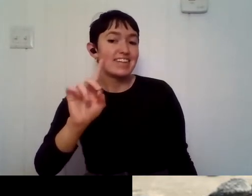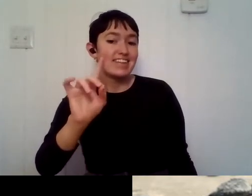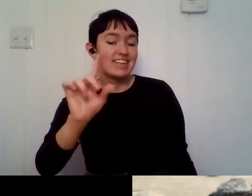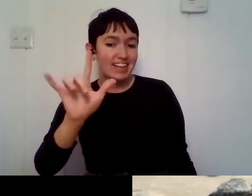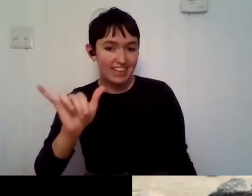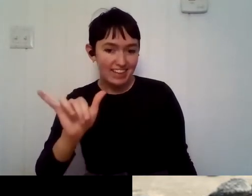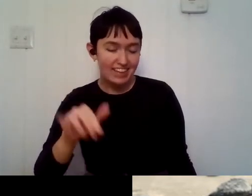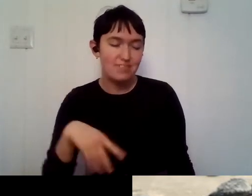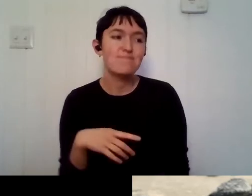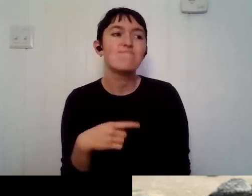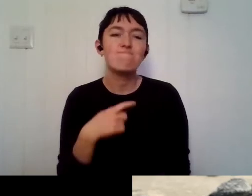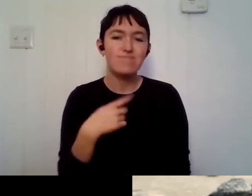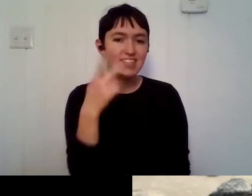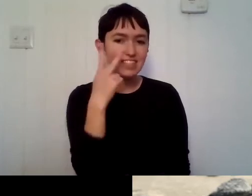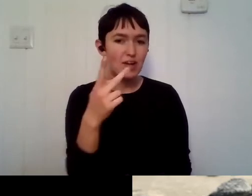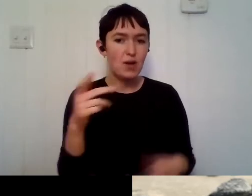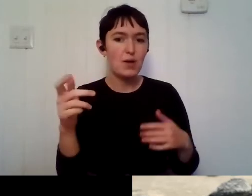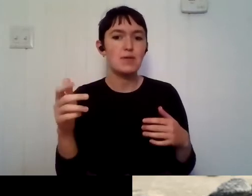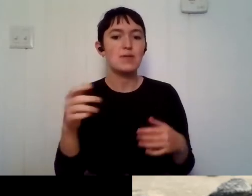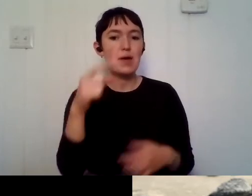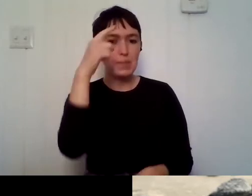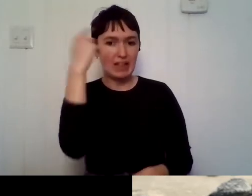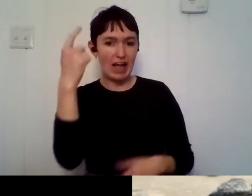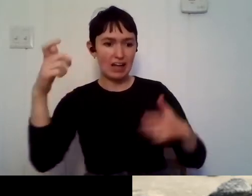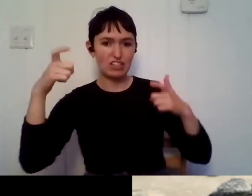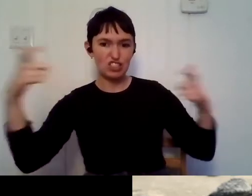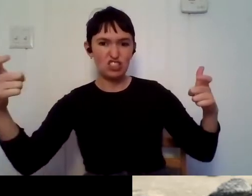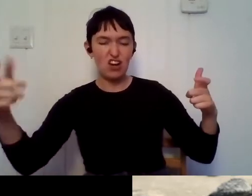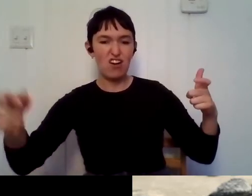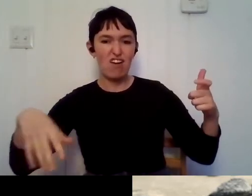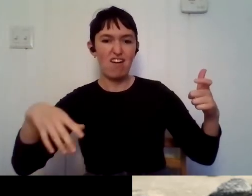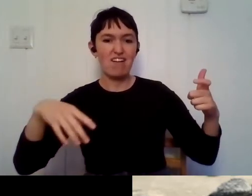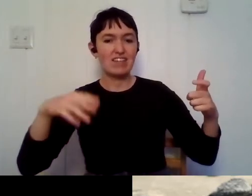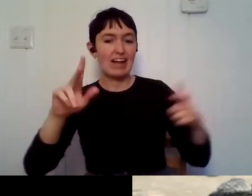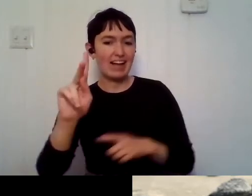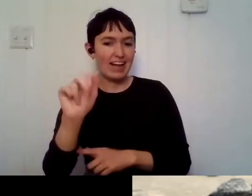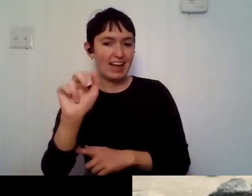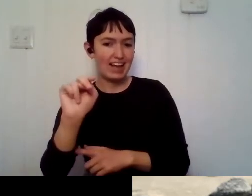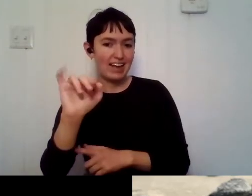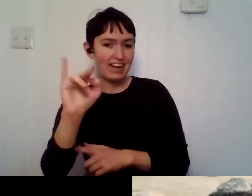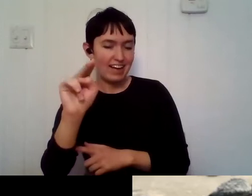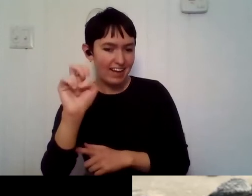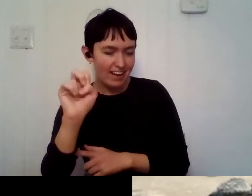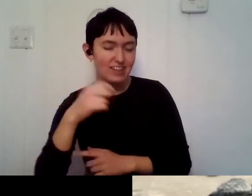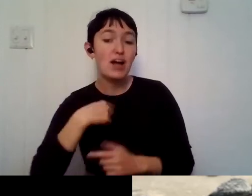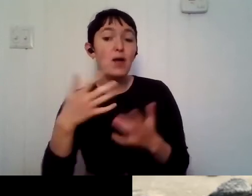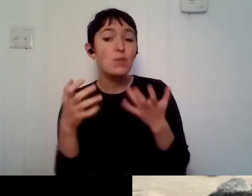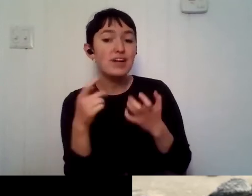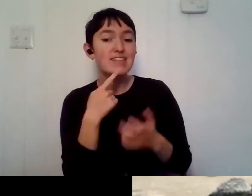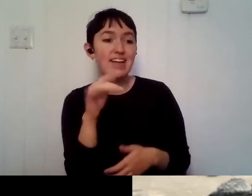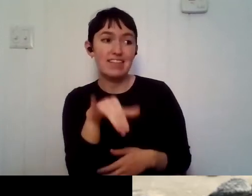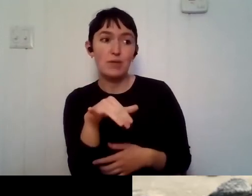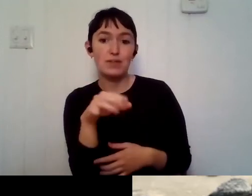black, large canine, um, but I wasn't sure if it was a wolf or not, but I'm going to say it was because I was in Northern Wisconsin